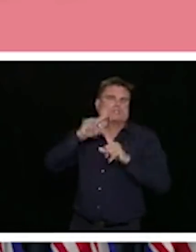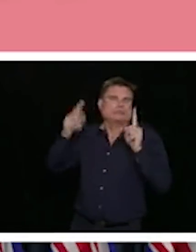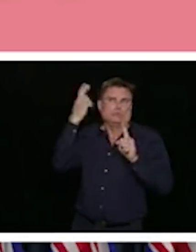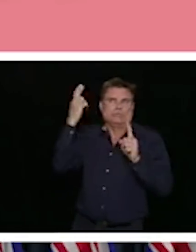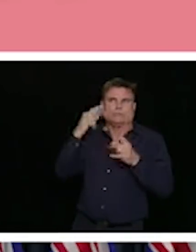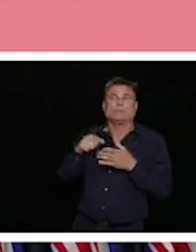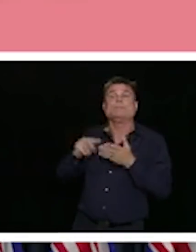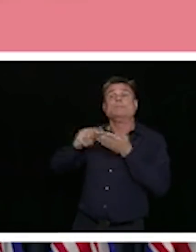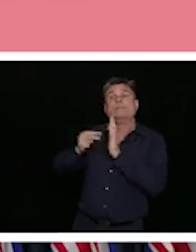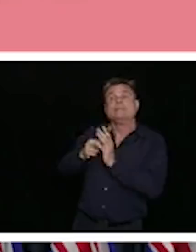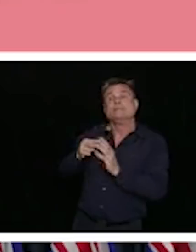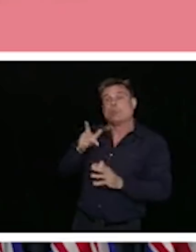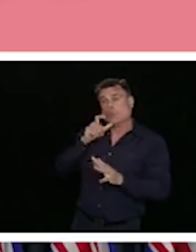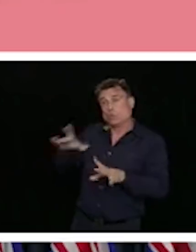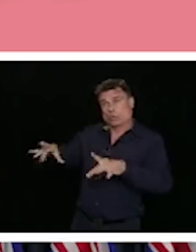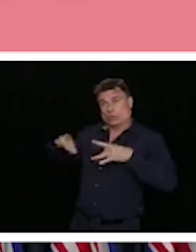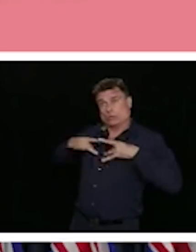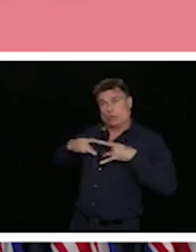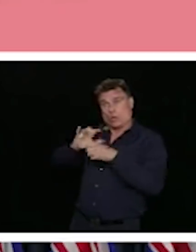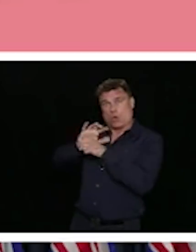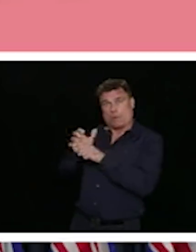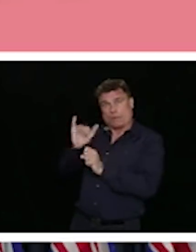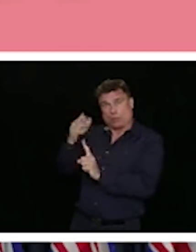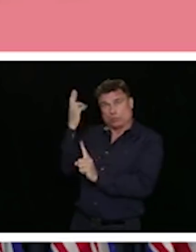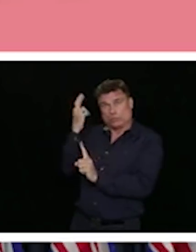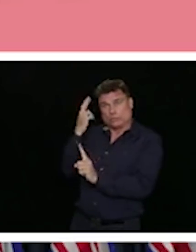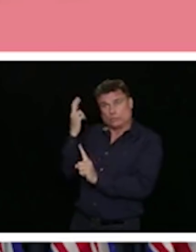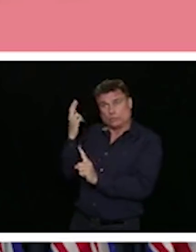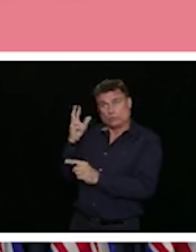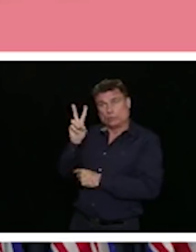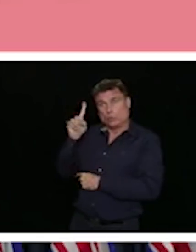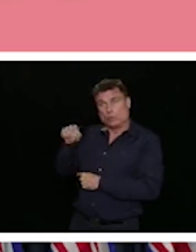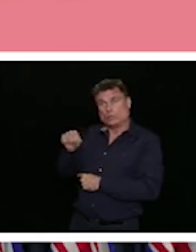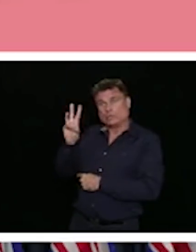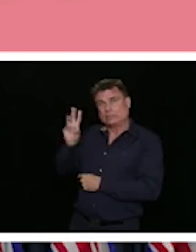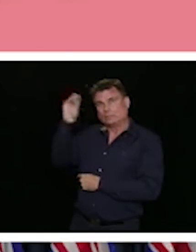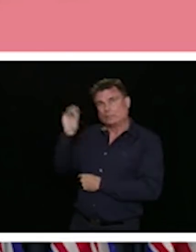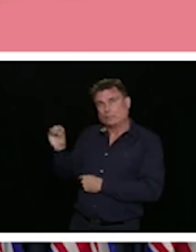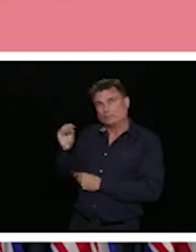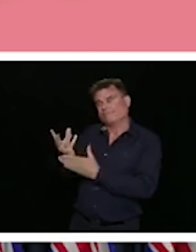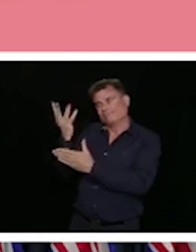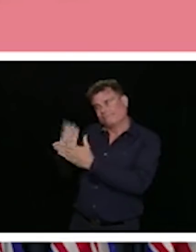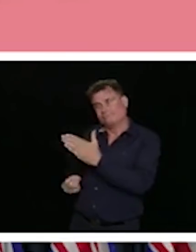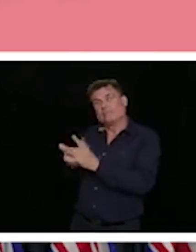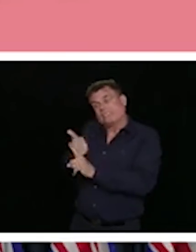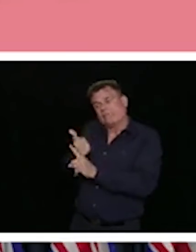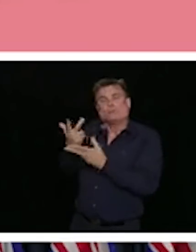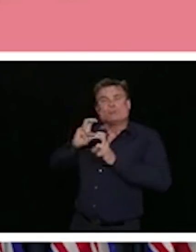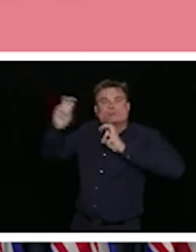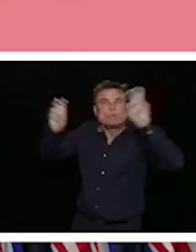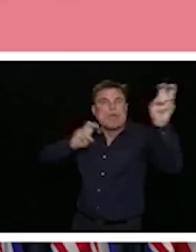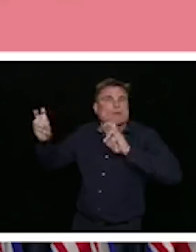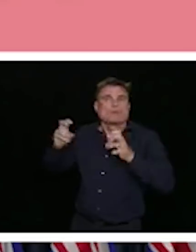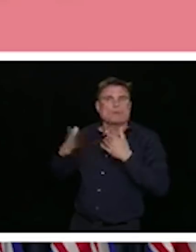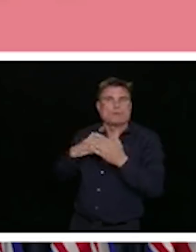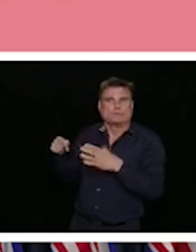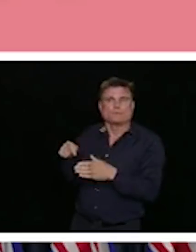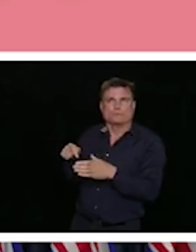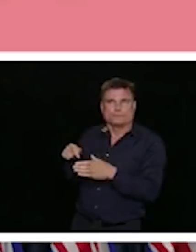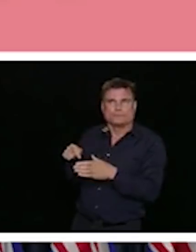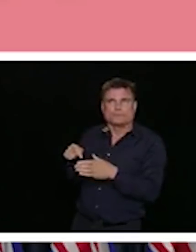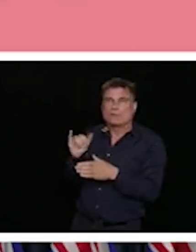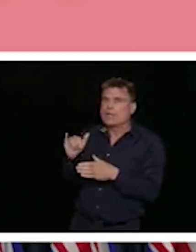.6%. Still much higher than we see with influenza for example, but much lower than certain scenarios.